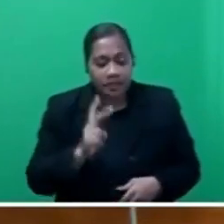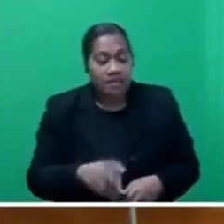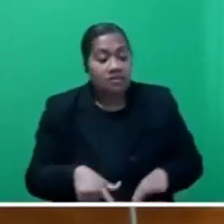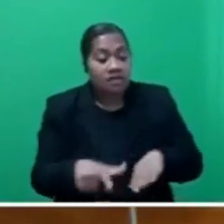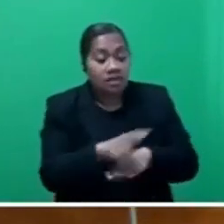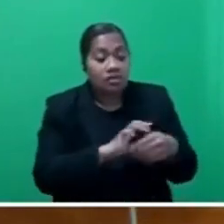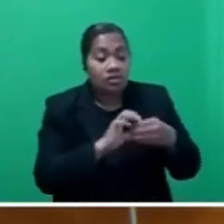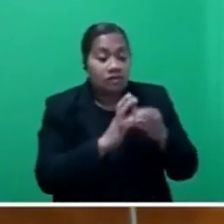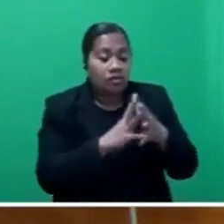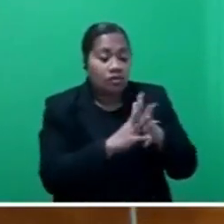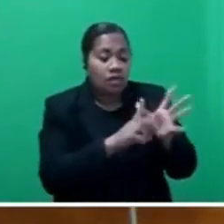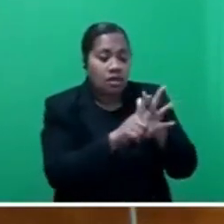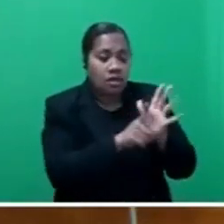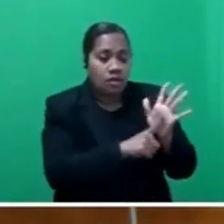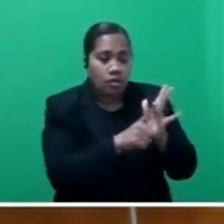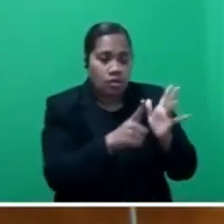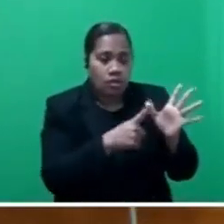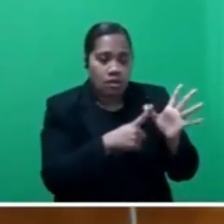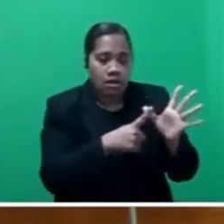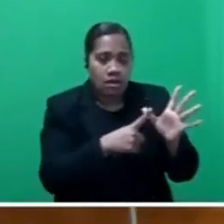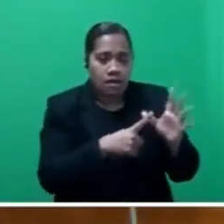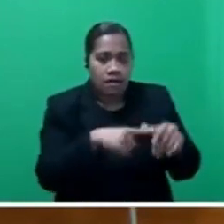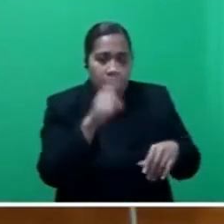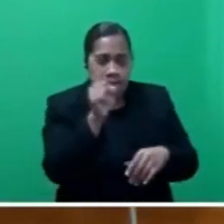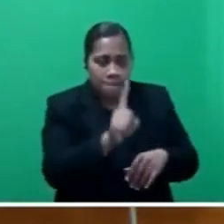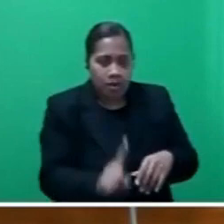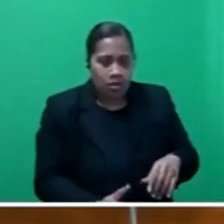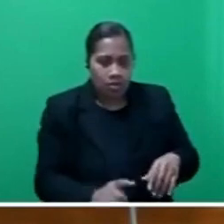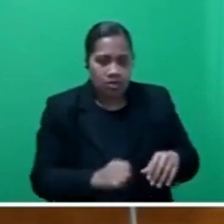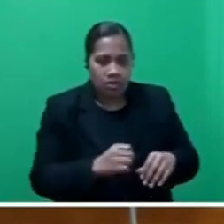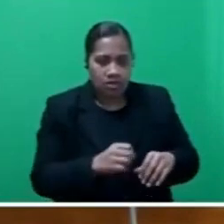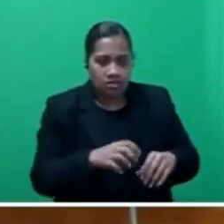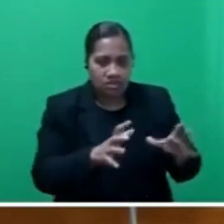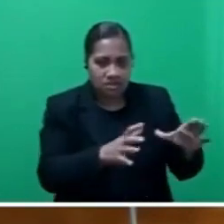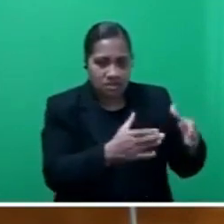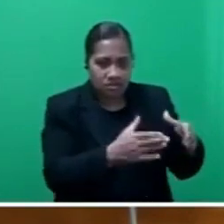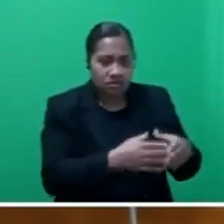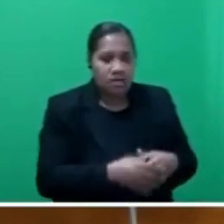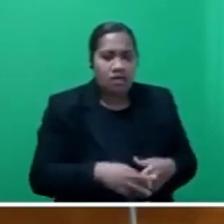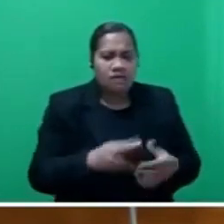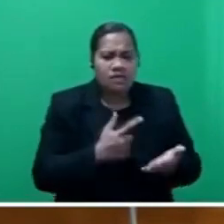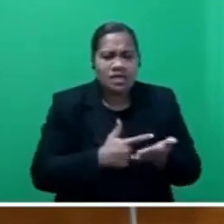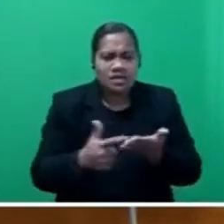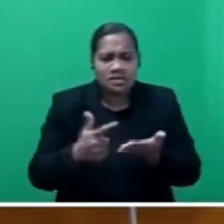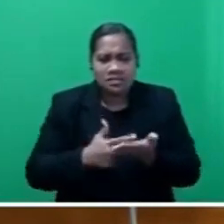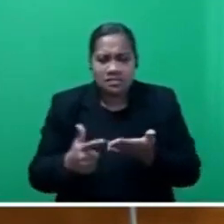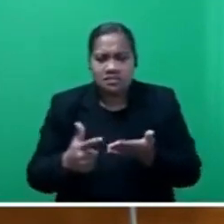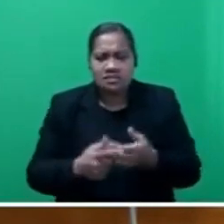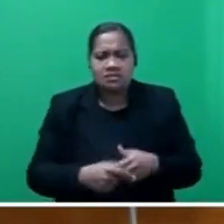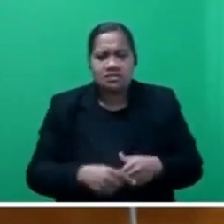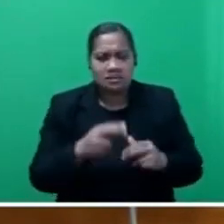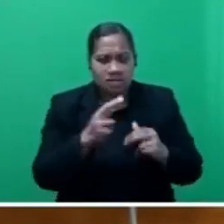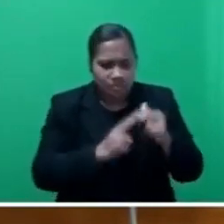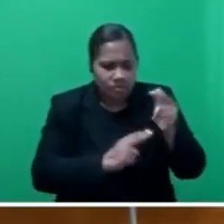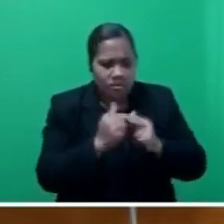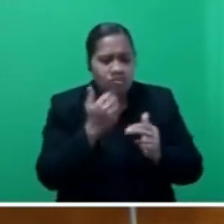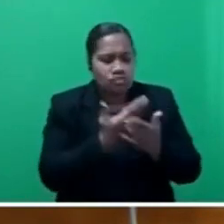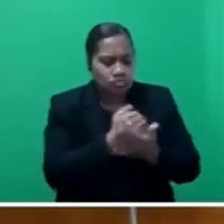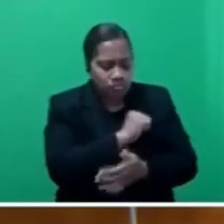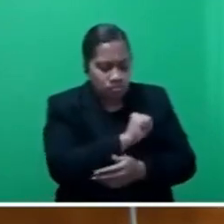who are also crying for the proper leasing and compensation of those buildings and infrastructures on their land.